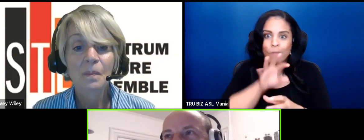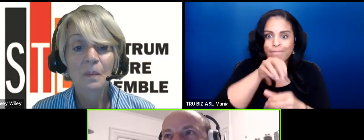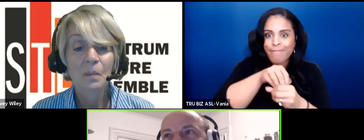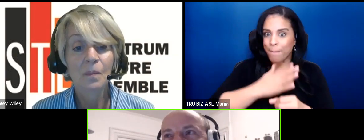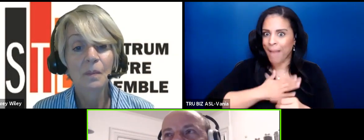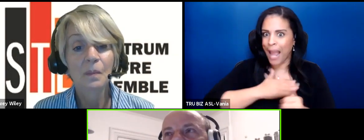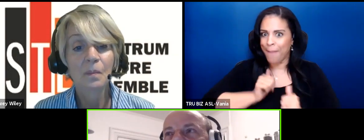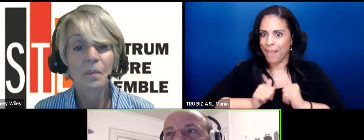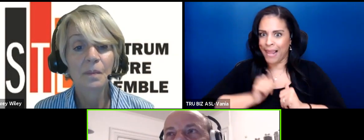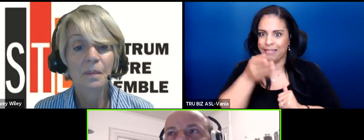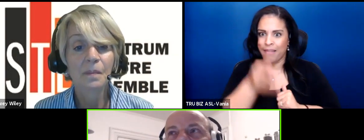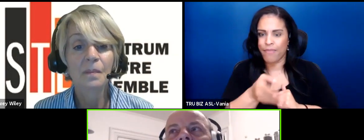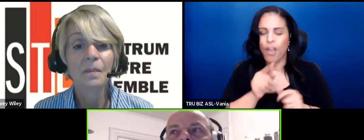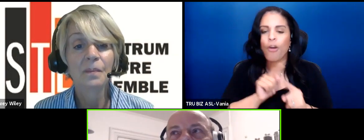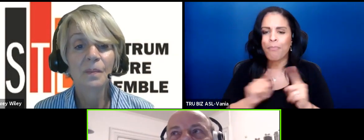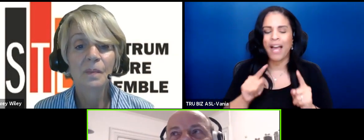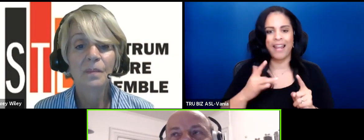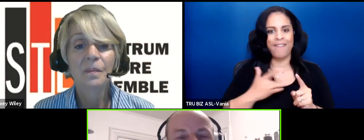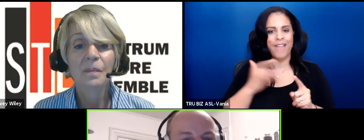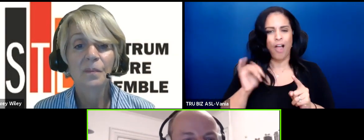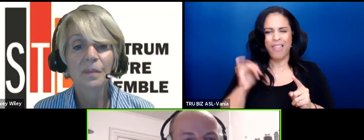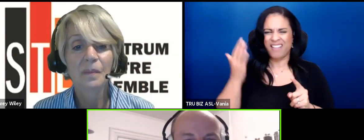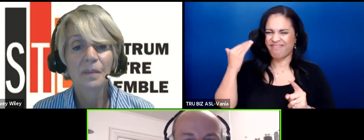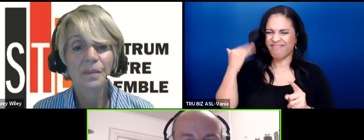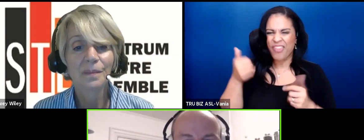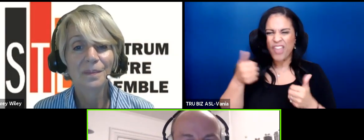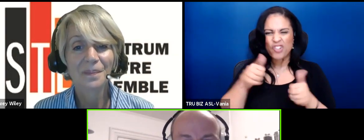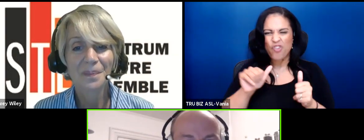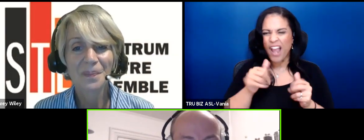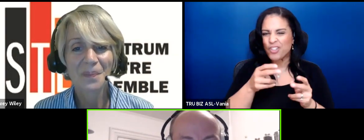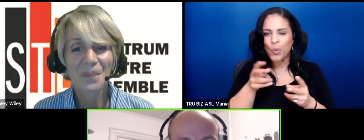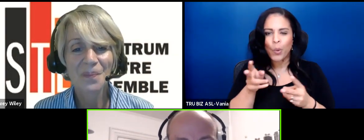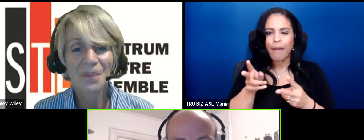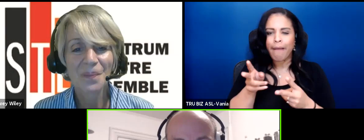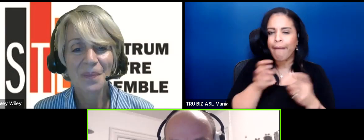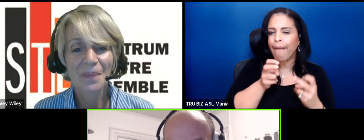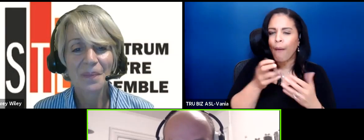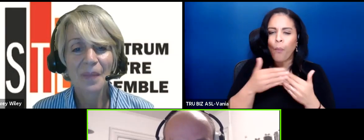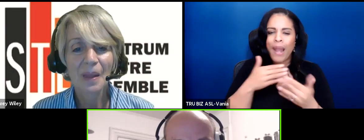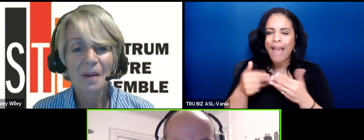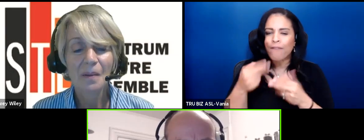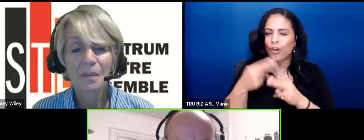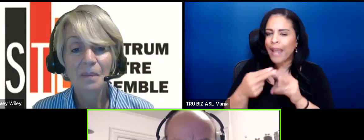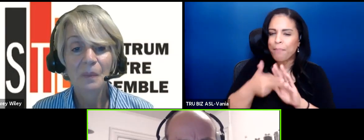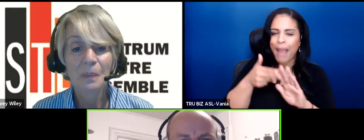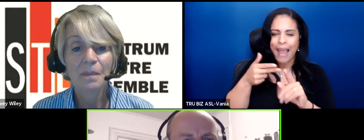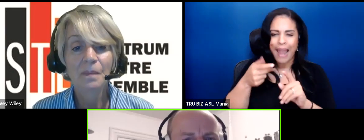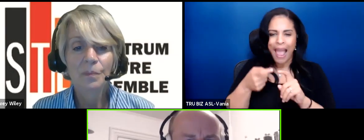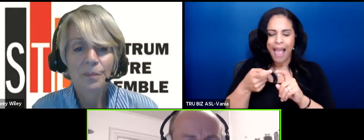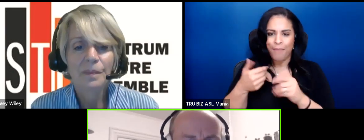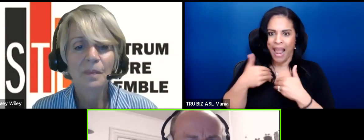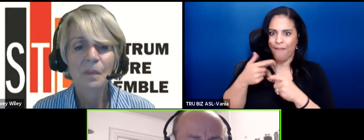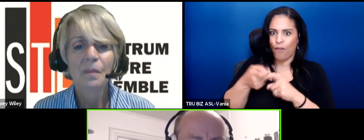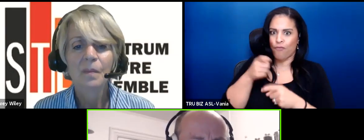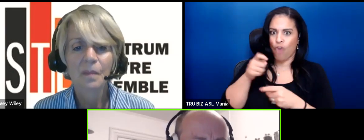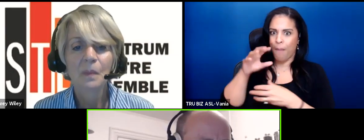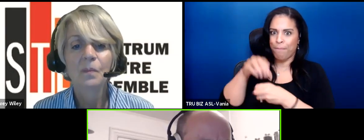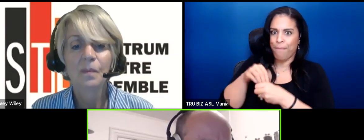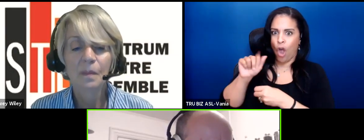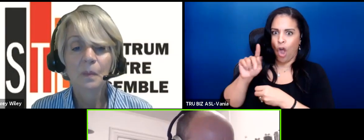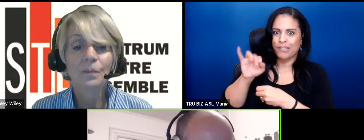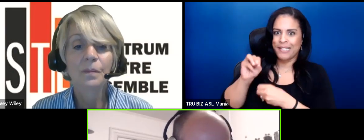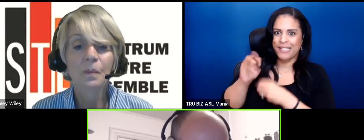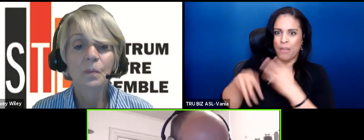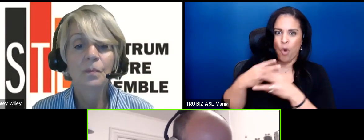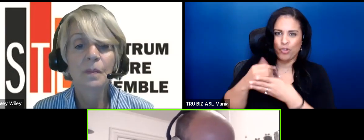just kind of felt like um you know they were just trying to extract you know whatever name brand that I had from the autism world to you know help them along